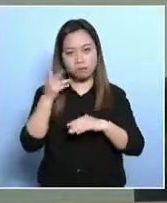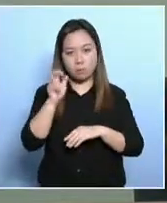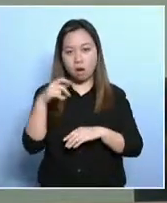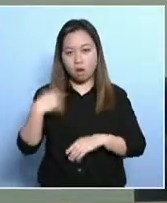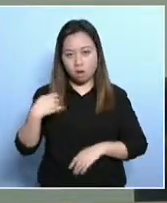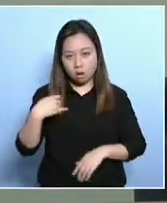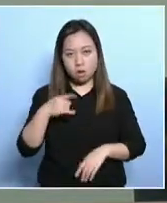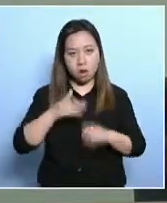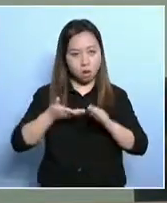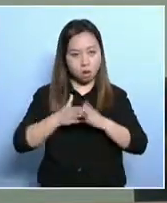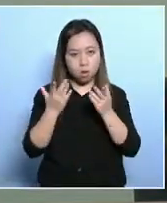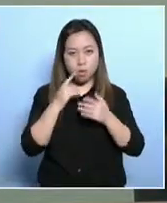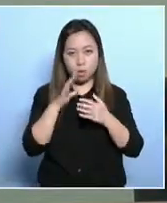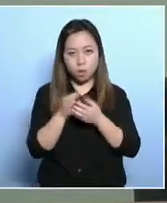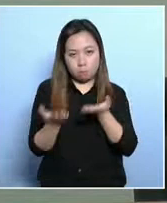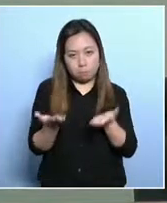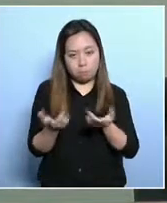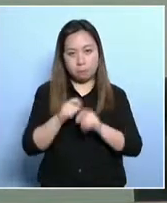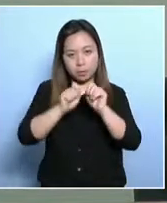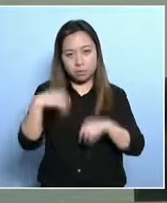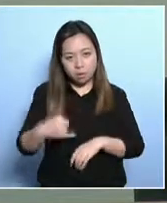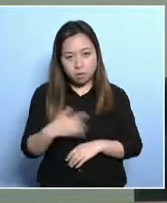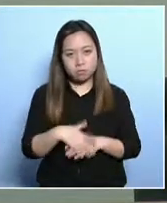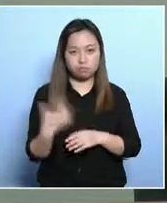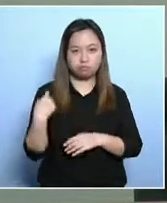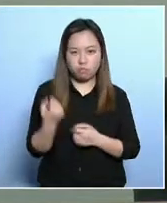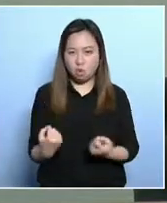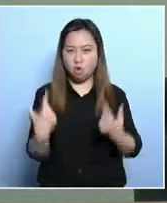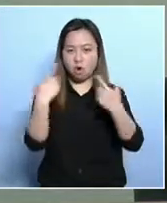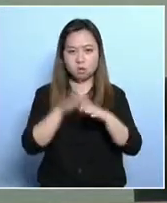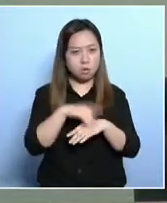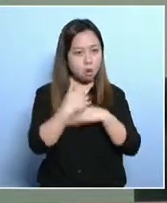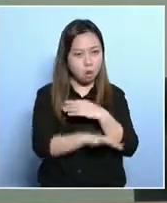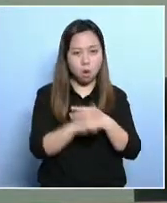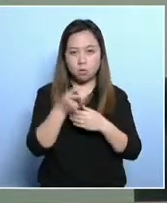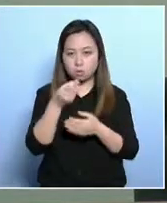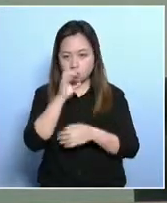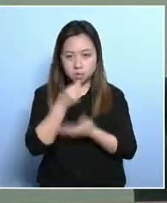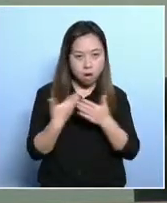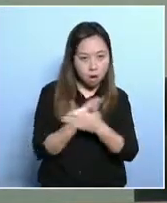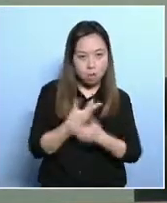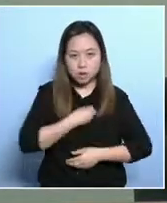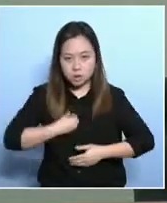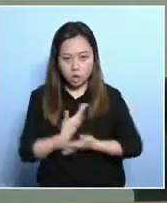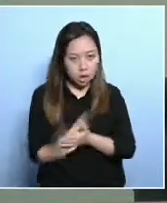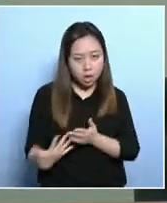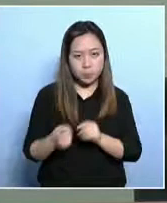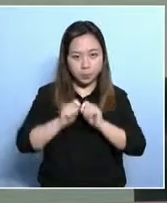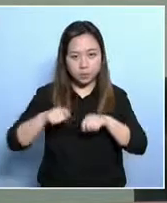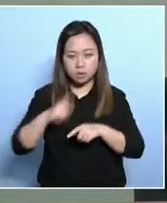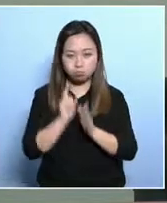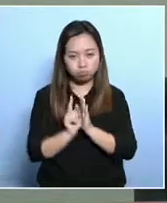income level hasn't reflected the actual cost situation.